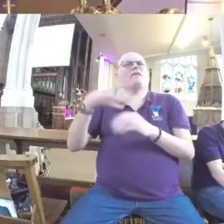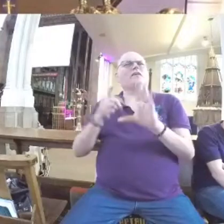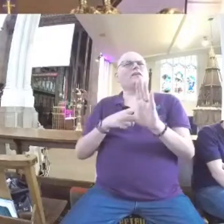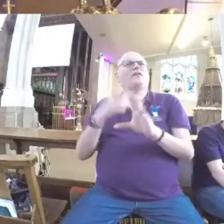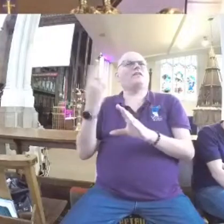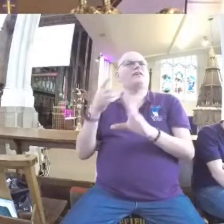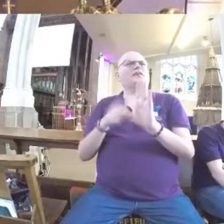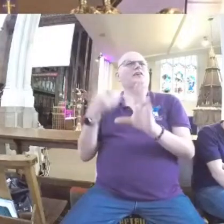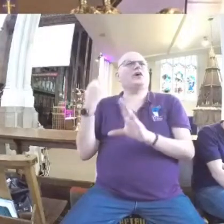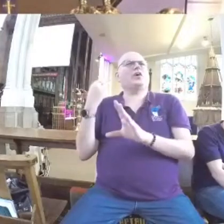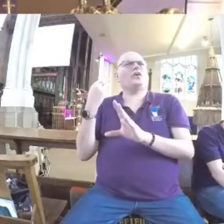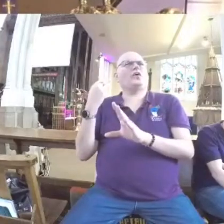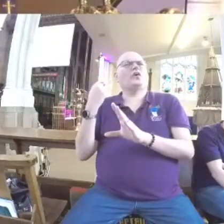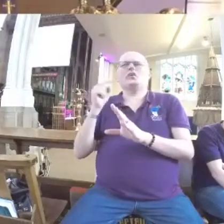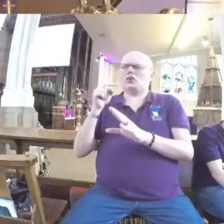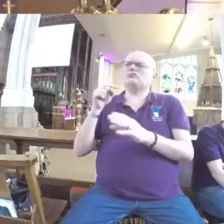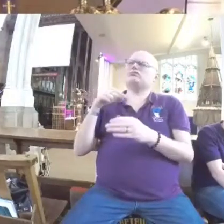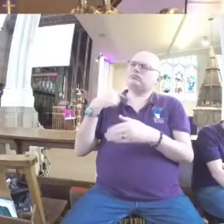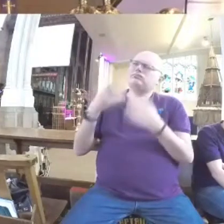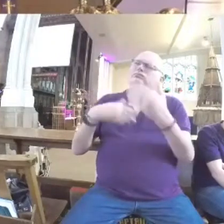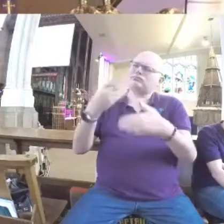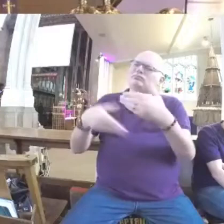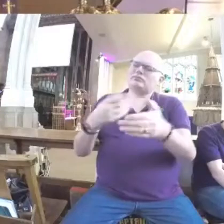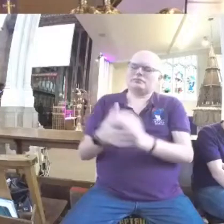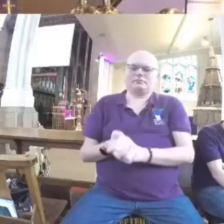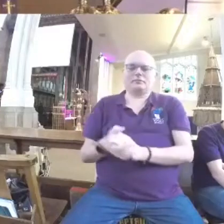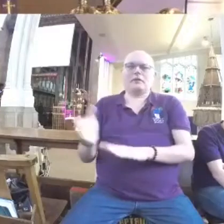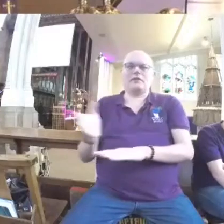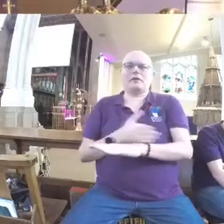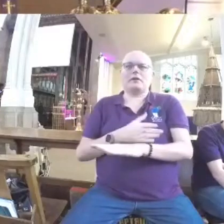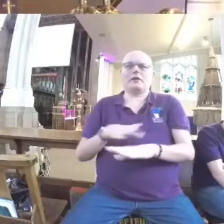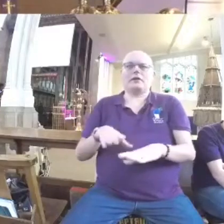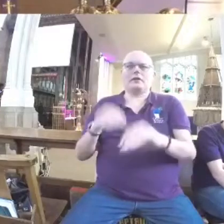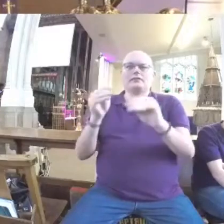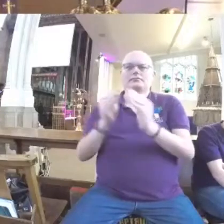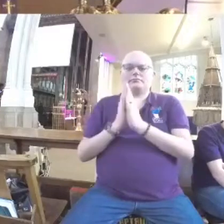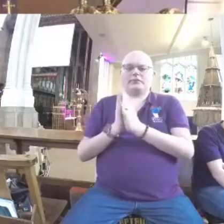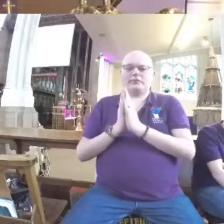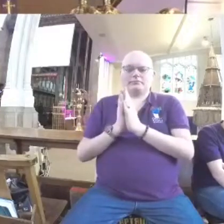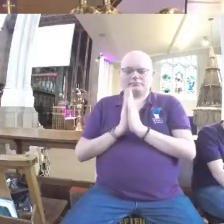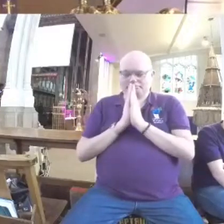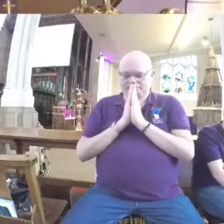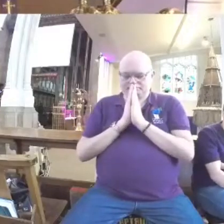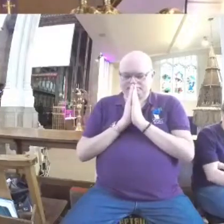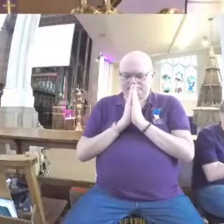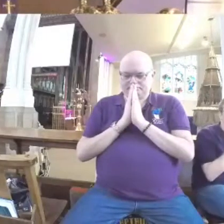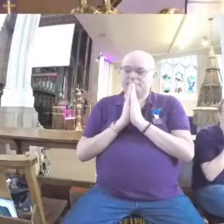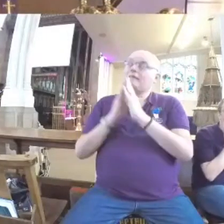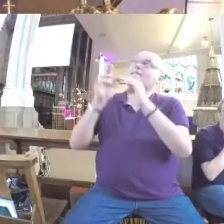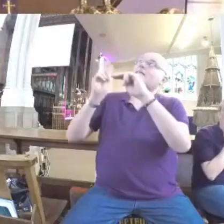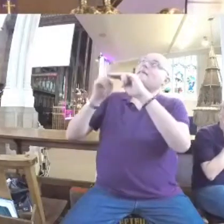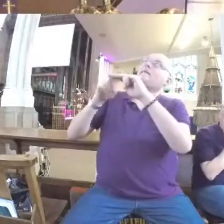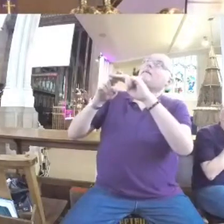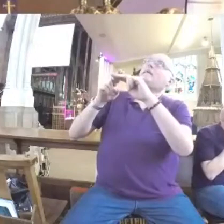but I'm certainly a season ticket holder now. Before I get going, let's start with a prayer. Heavenly